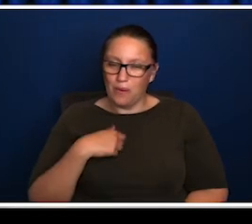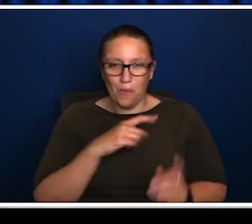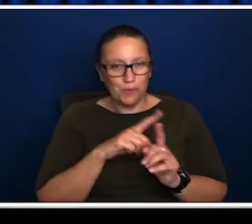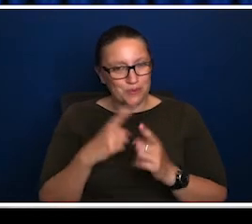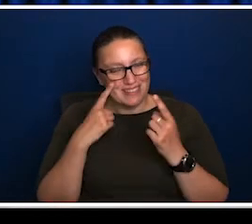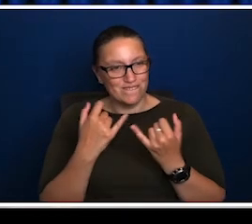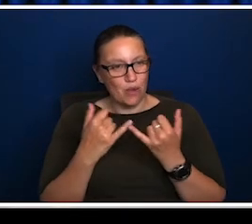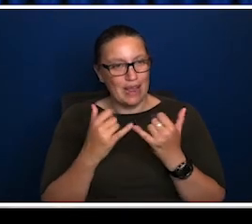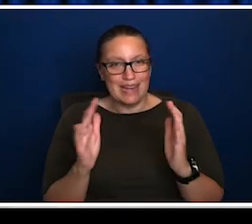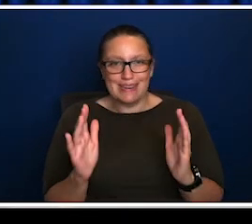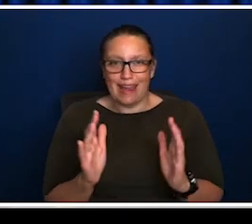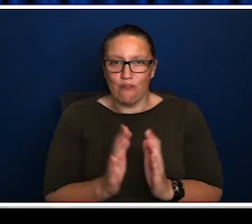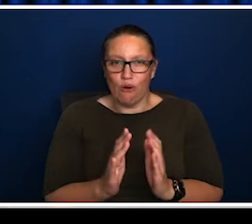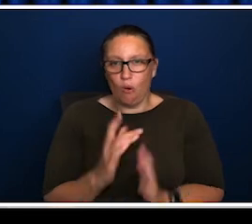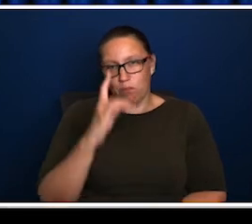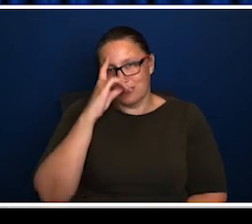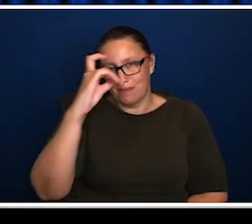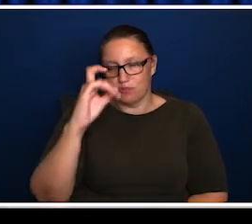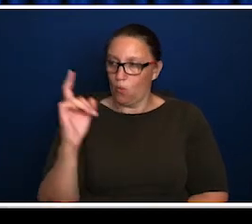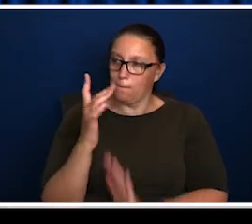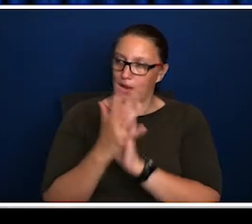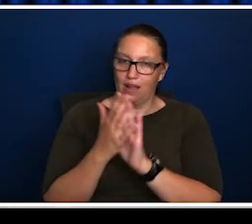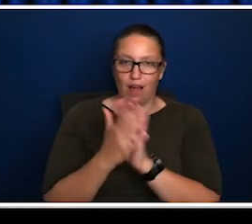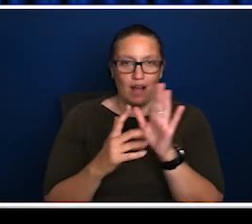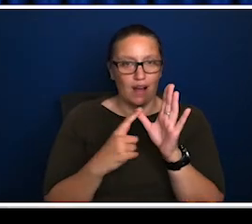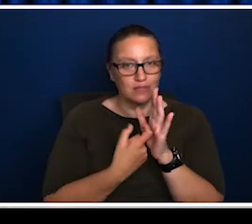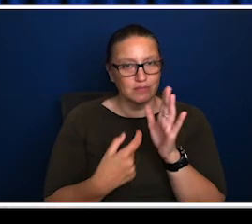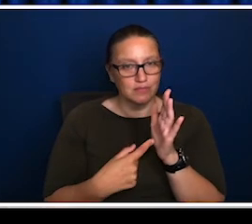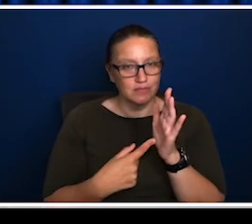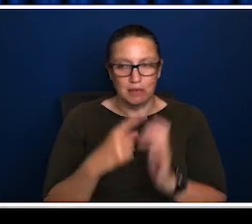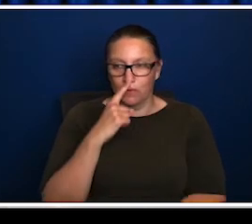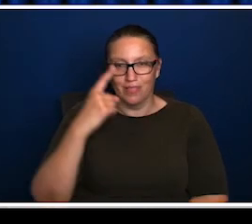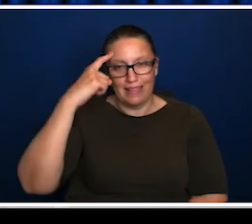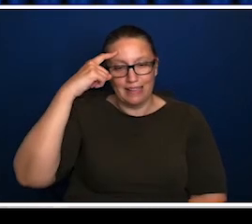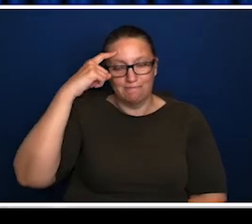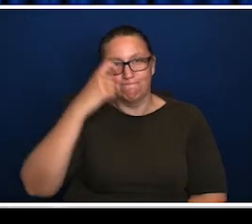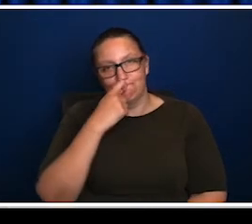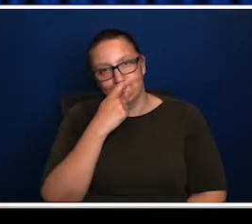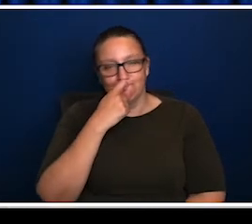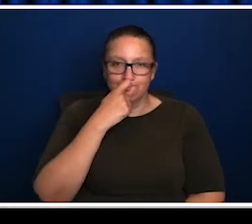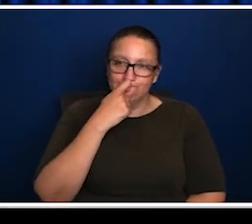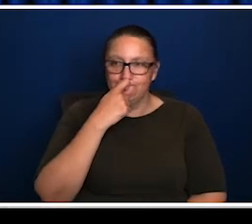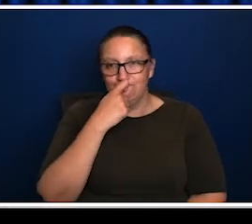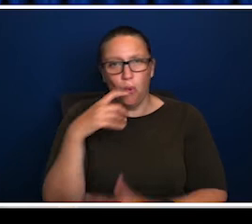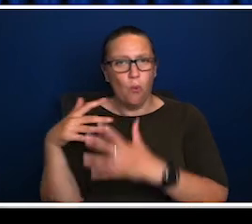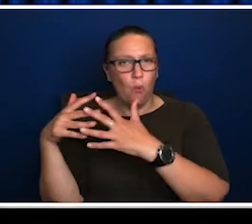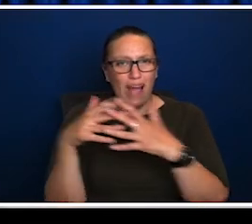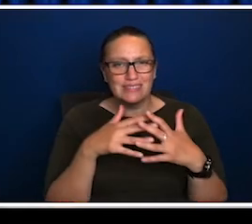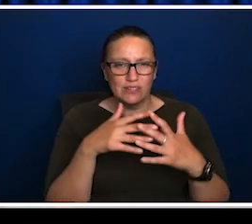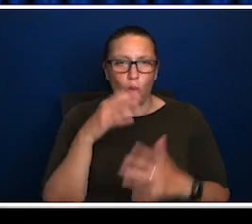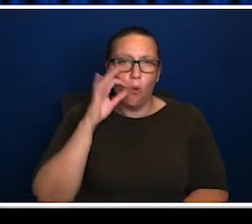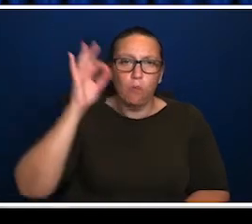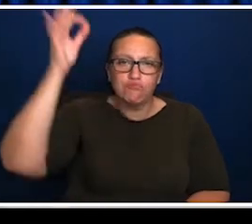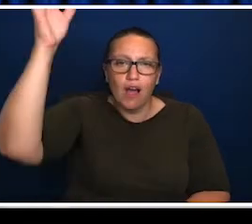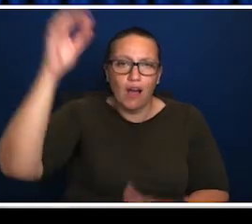Yeah, I think it's, it's an interesting question. think we also often, there's a very narrow perception of what art